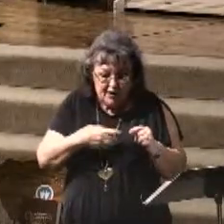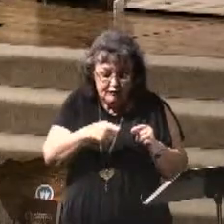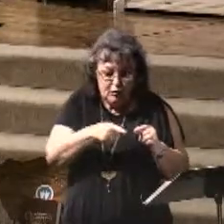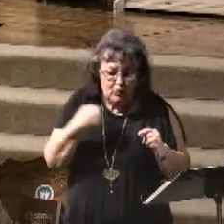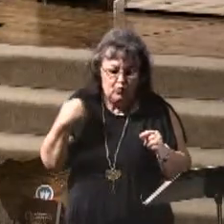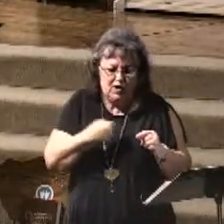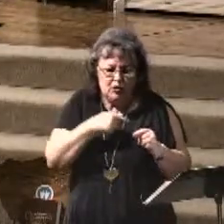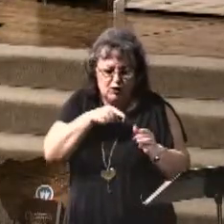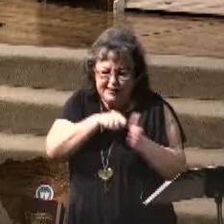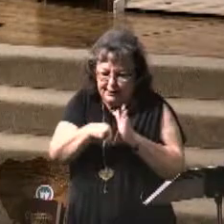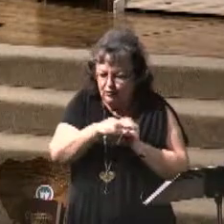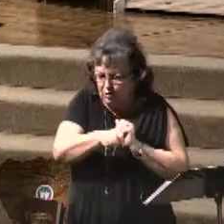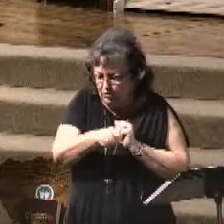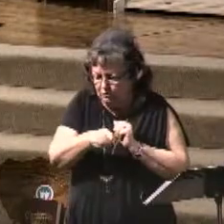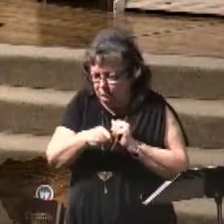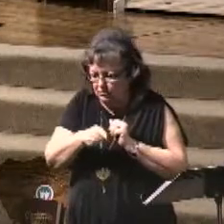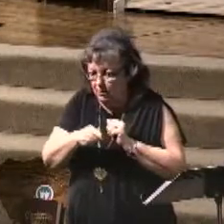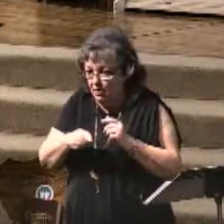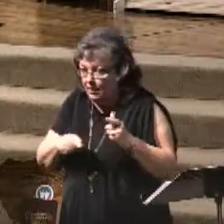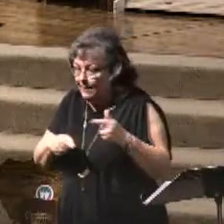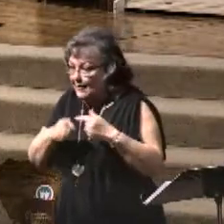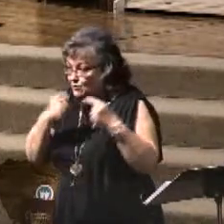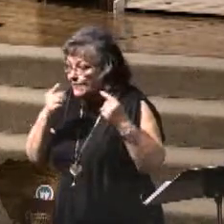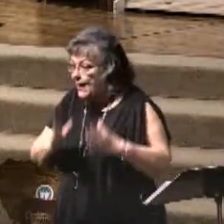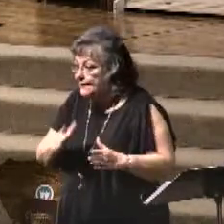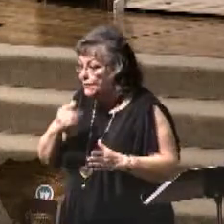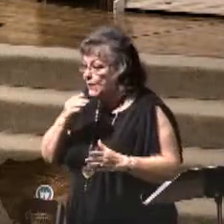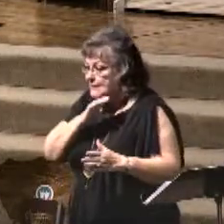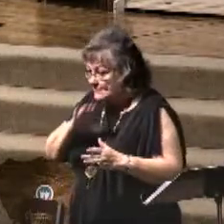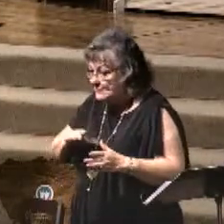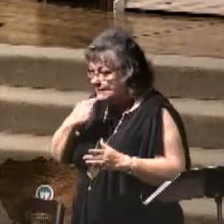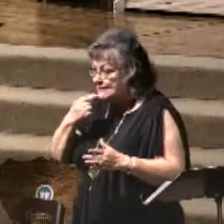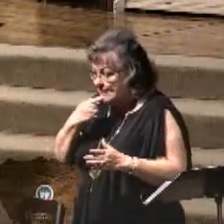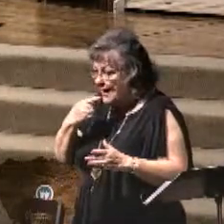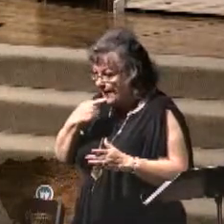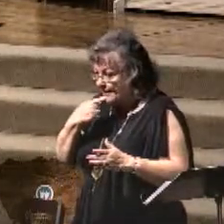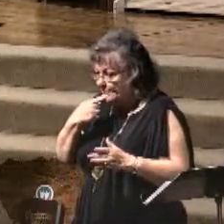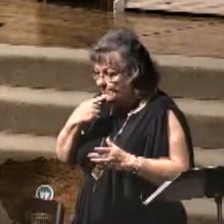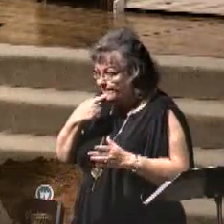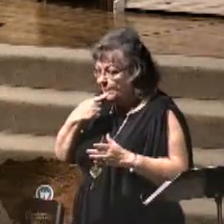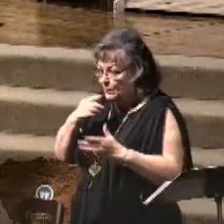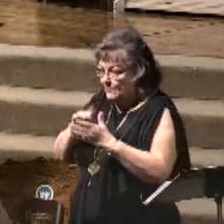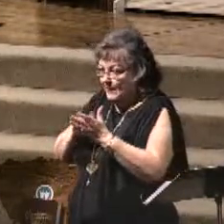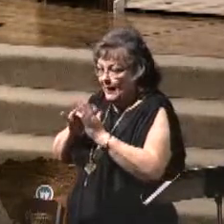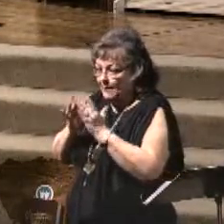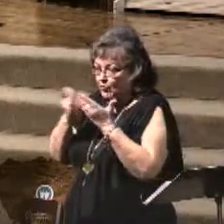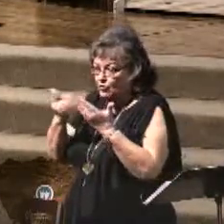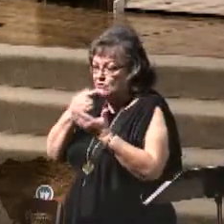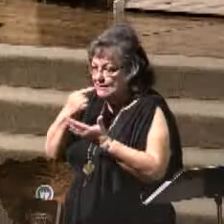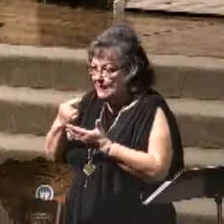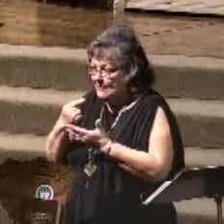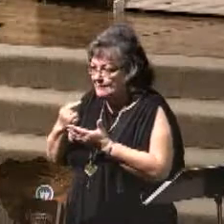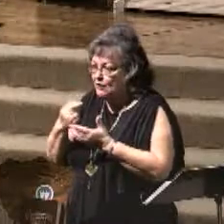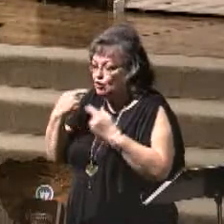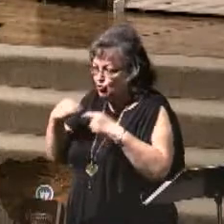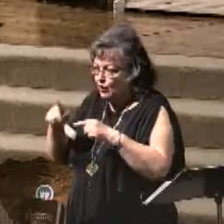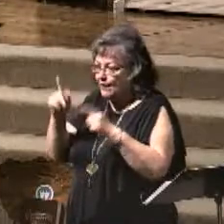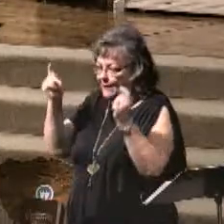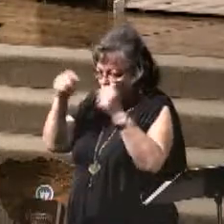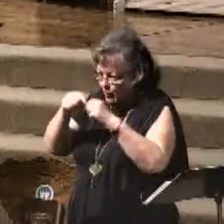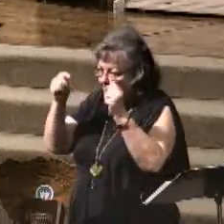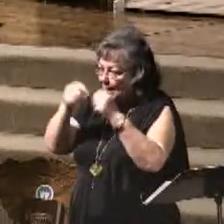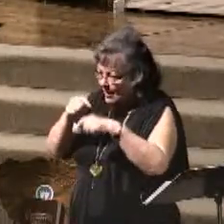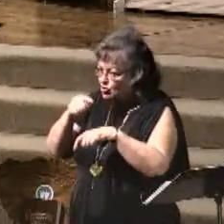That's what's going to take place. I'm not making this up. And that's why the Bible says during the tribulation period,